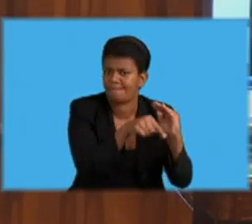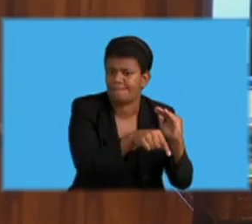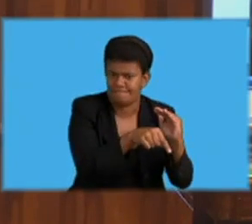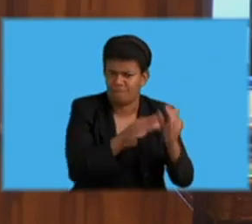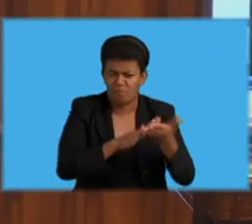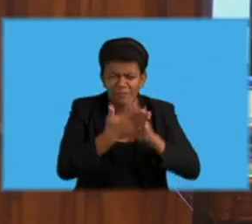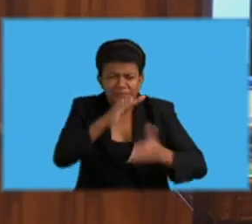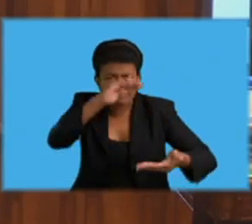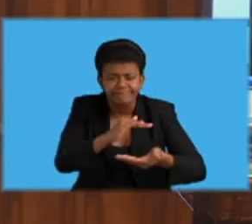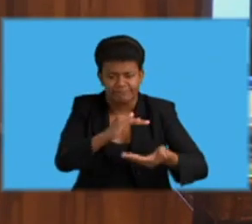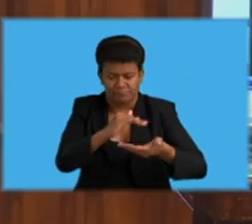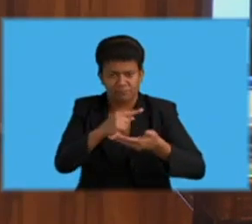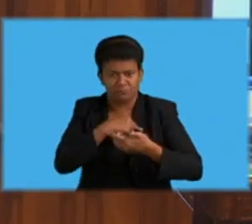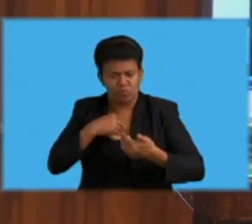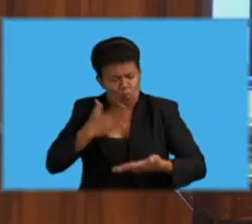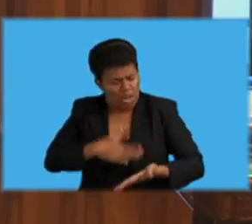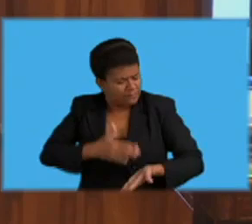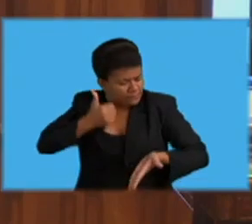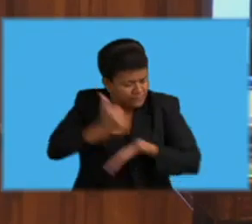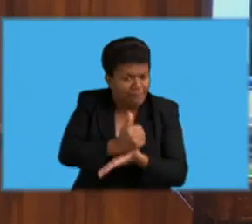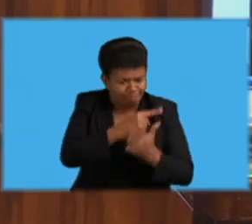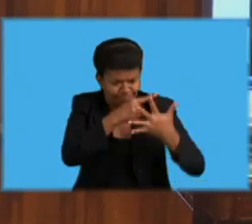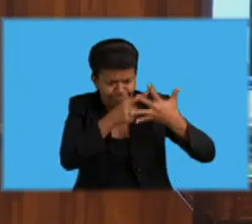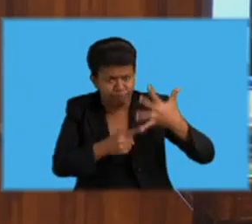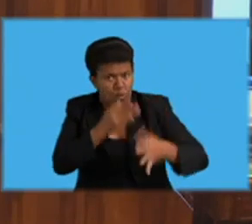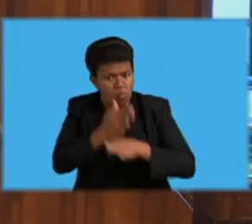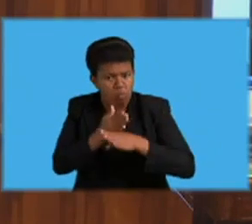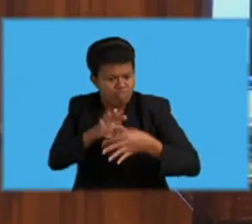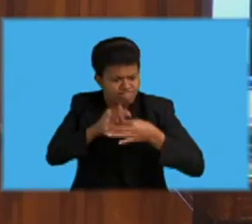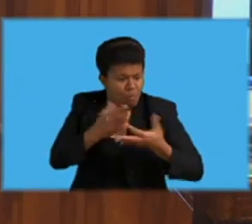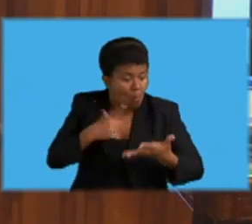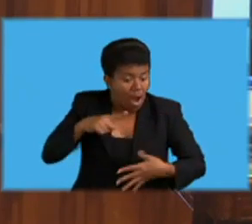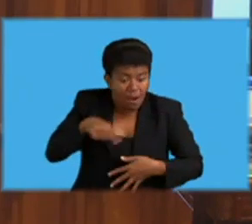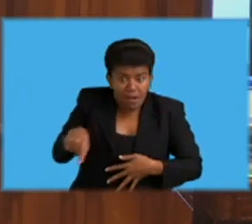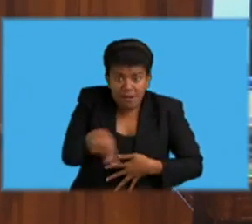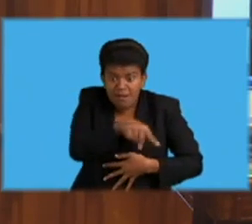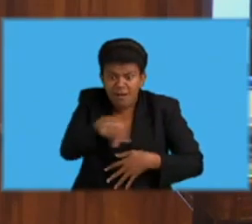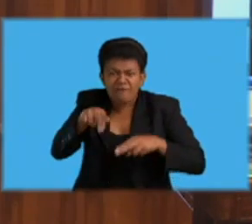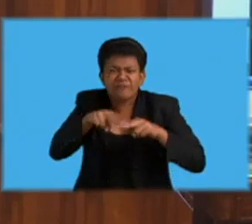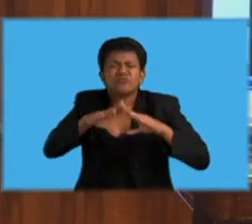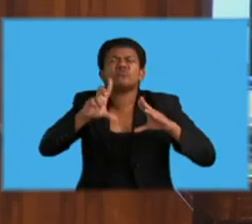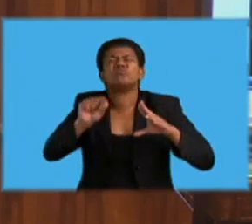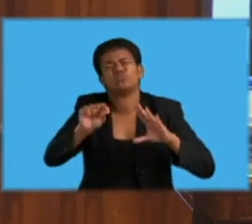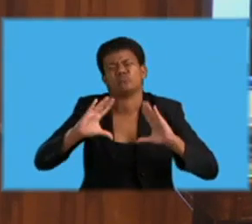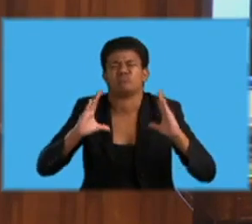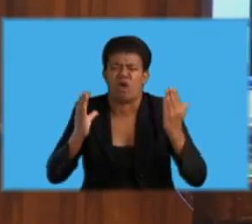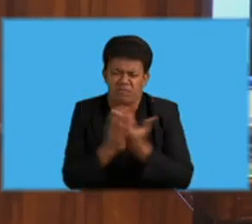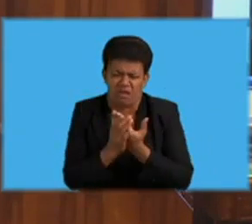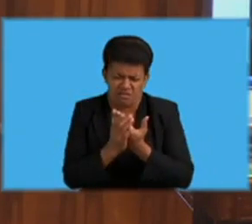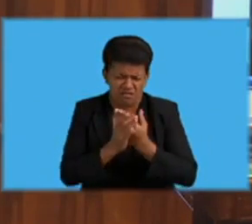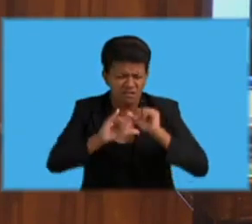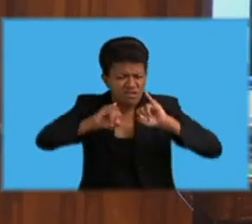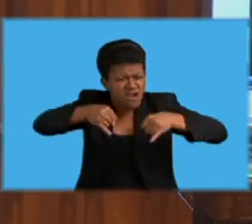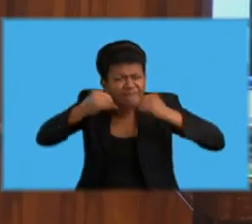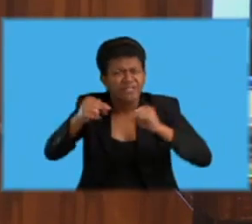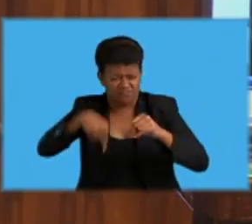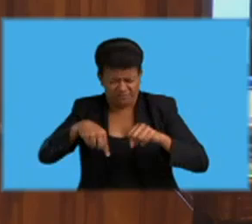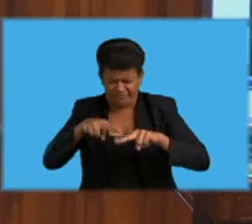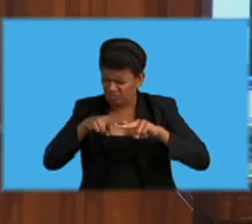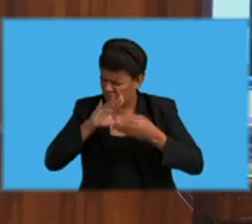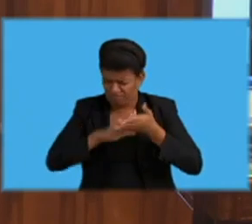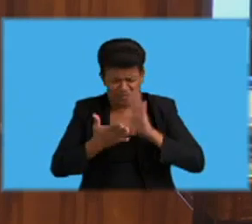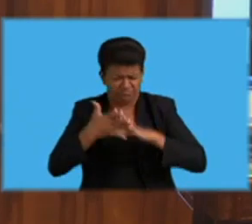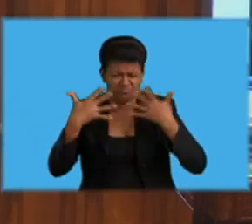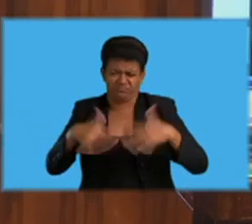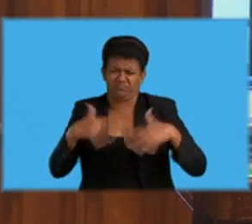because we need to work together to fight against this evil in our communities. As leaders and parents,